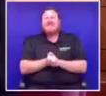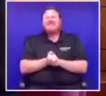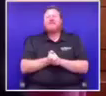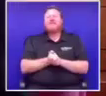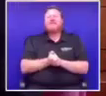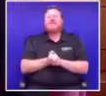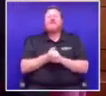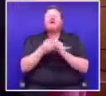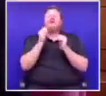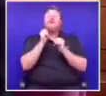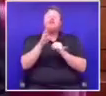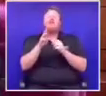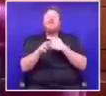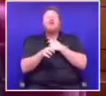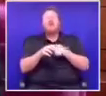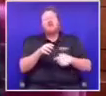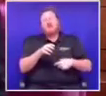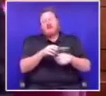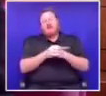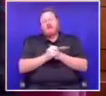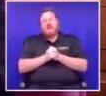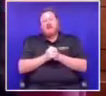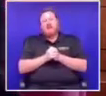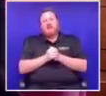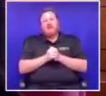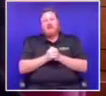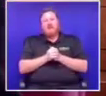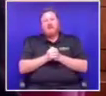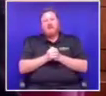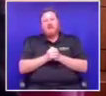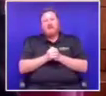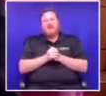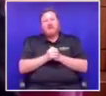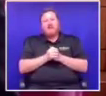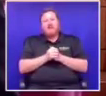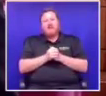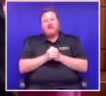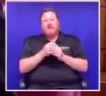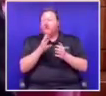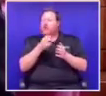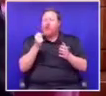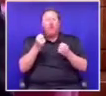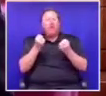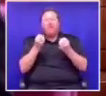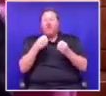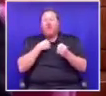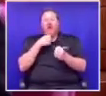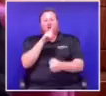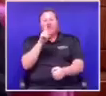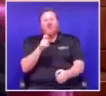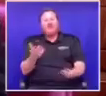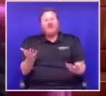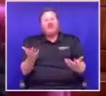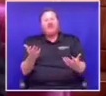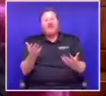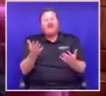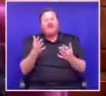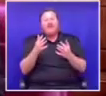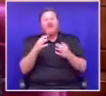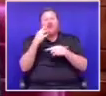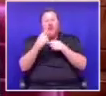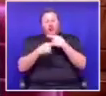Mr President, you actually took most of my question by repeating